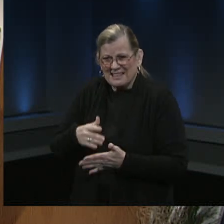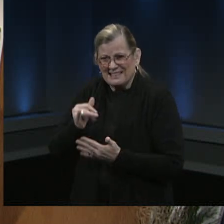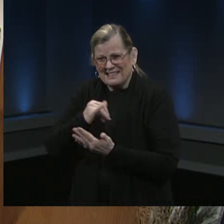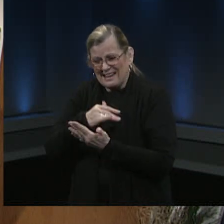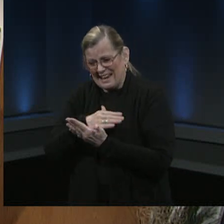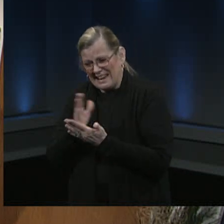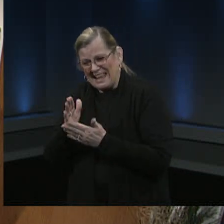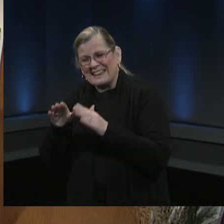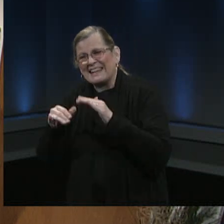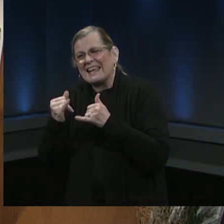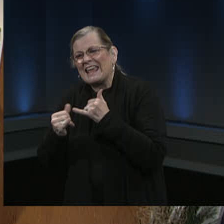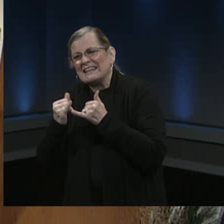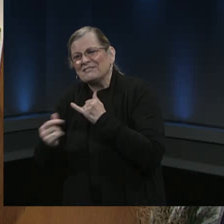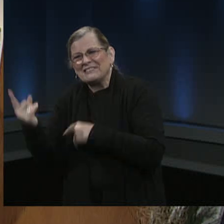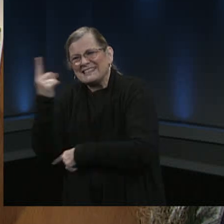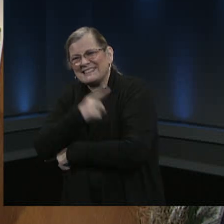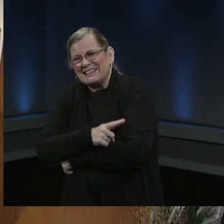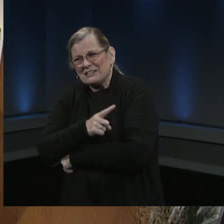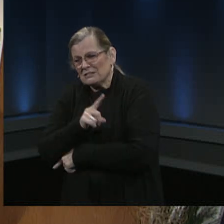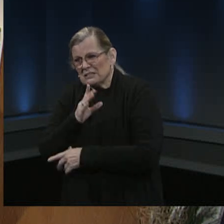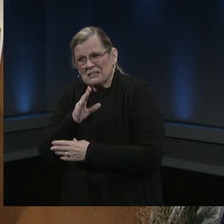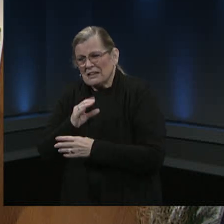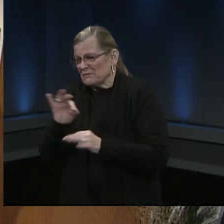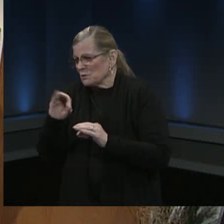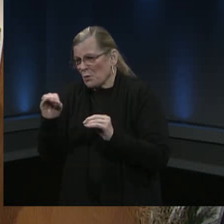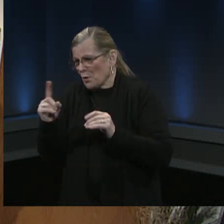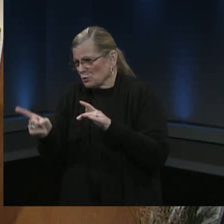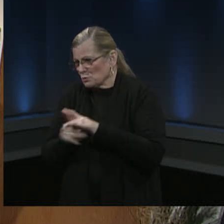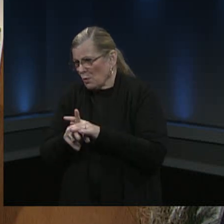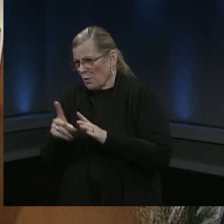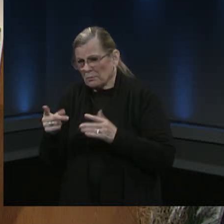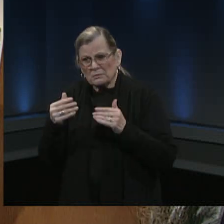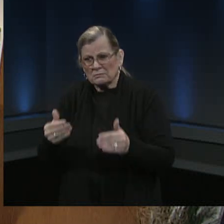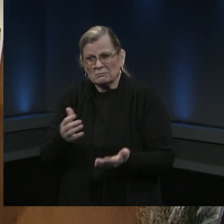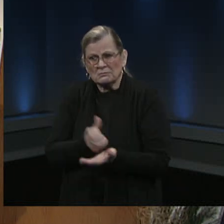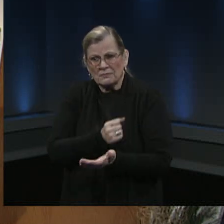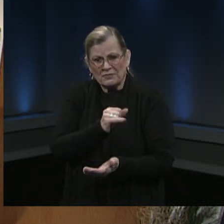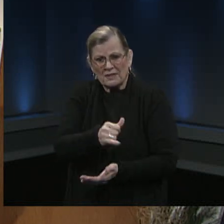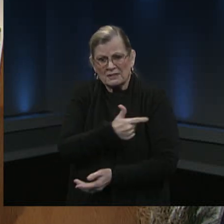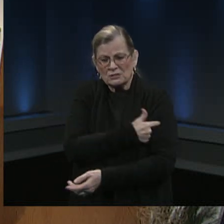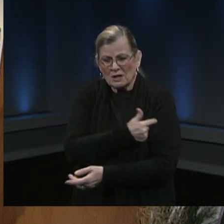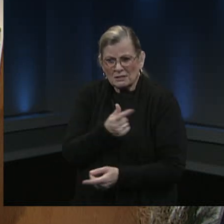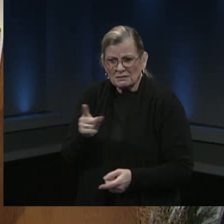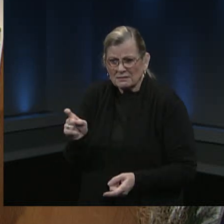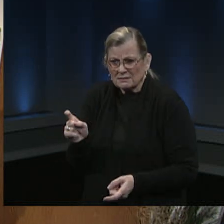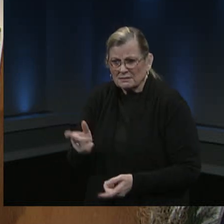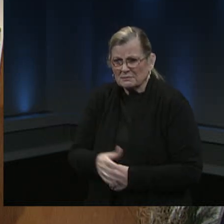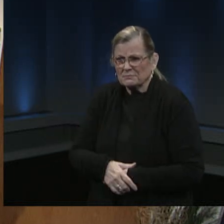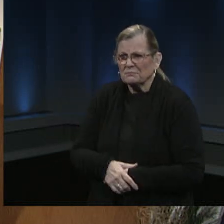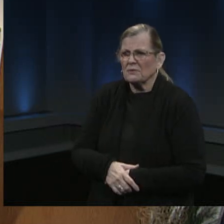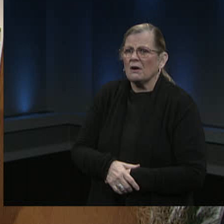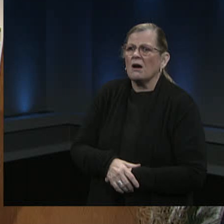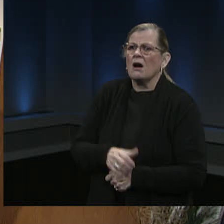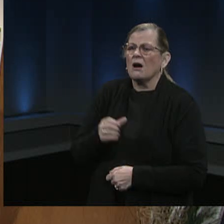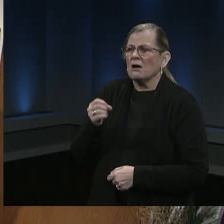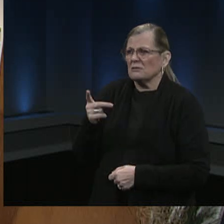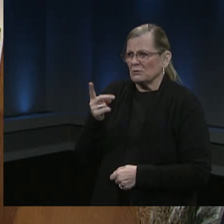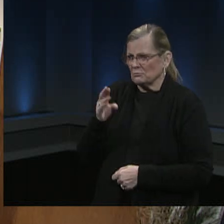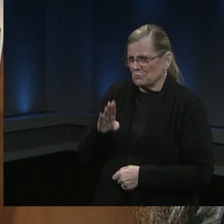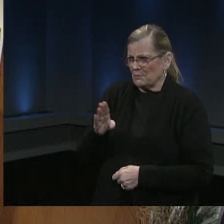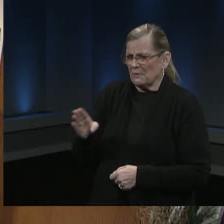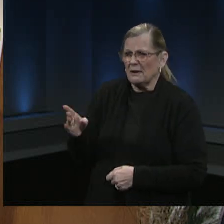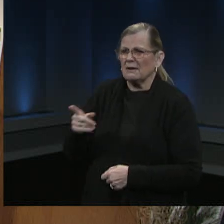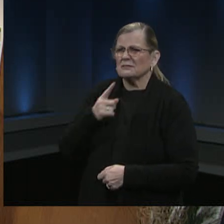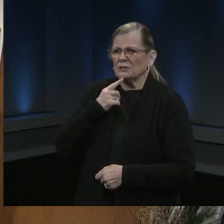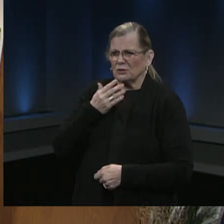and the shots don't get wasted. Well, thank you, caller. I'm going to bring in our HR assistant superintendent, Sean